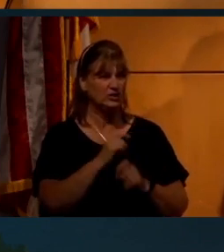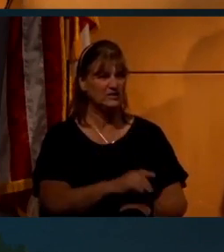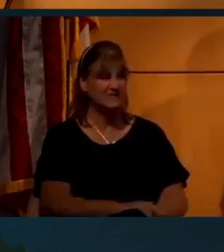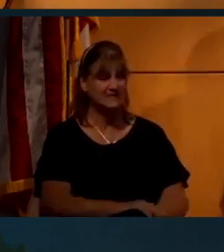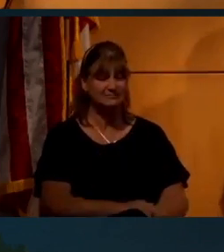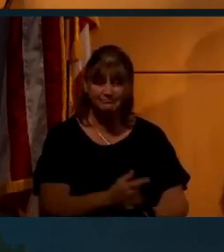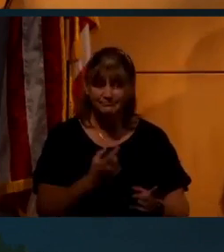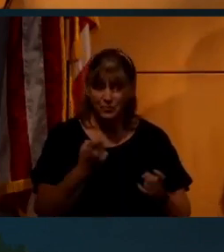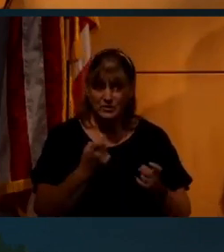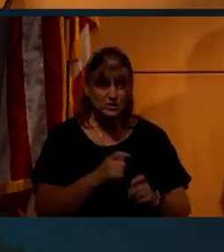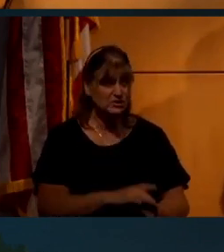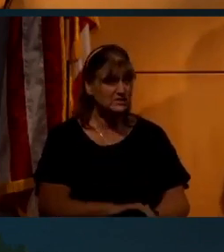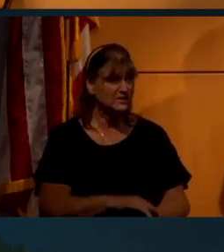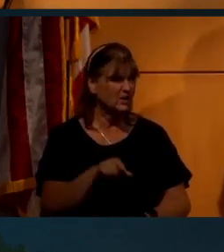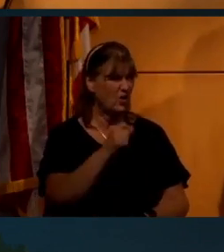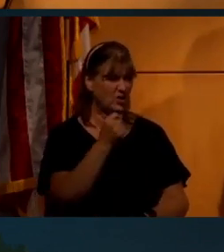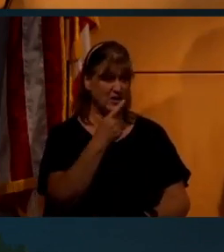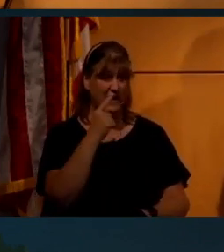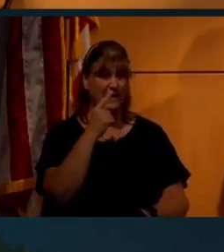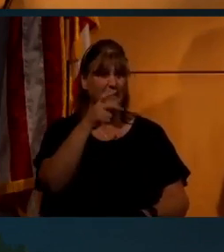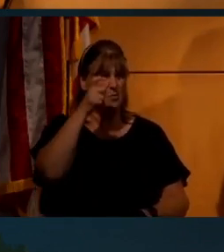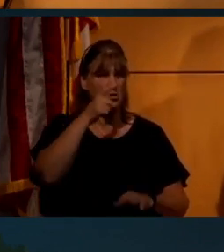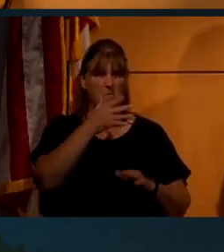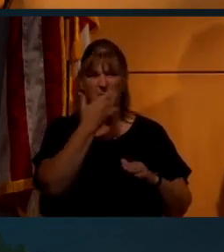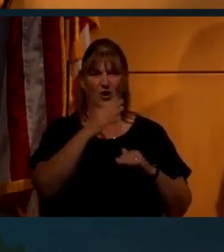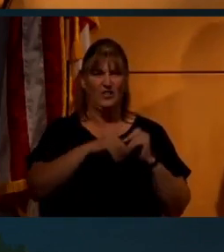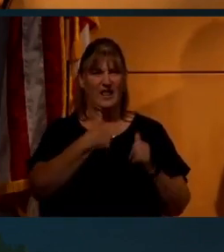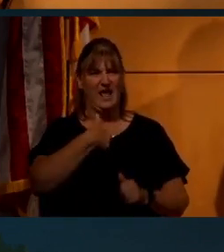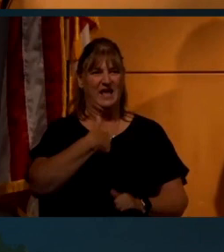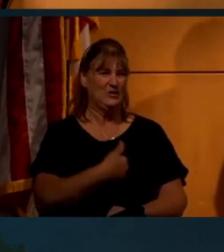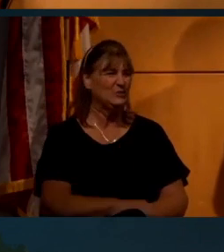There are any questions. Y'all understand the moon way better than I do.